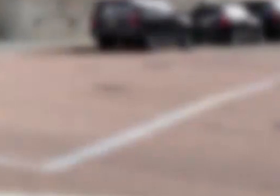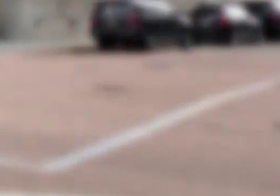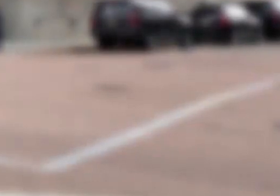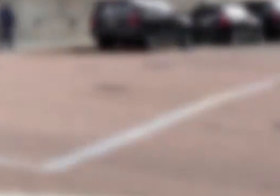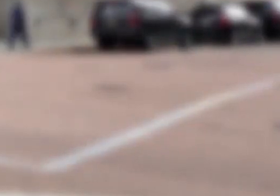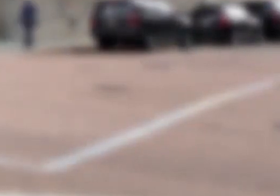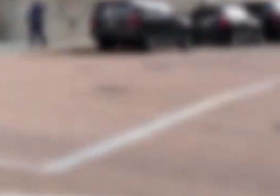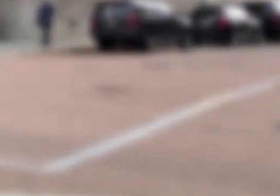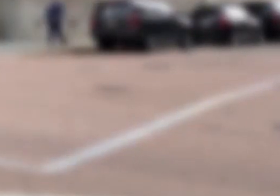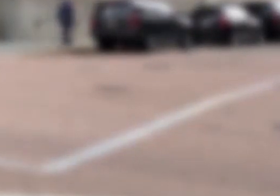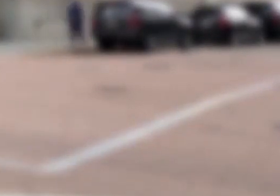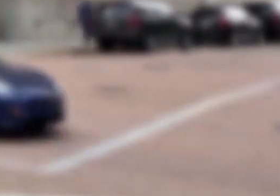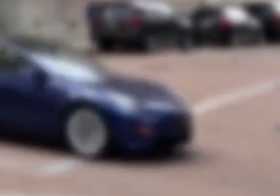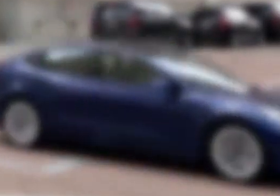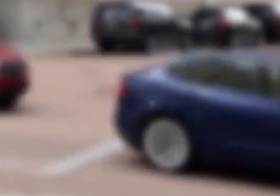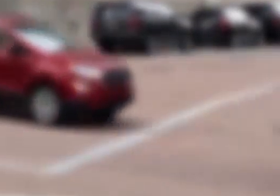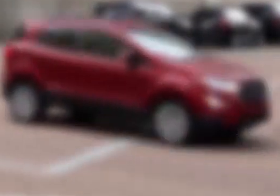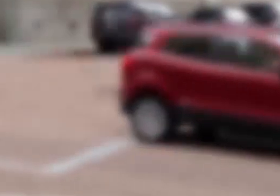you you